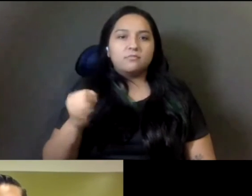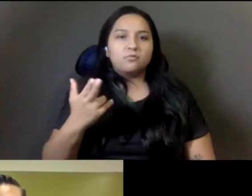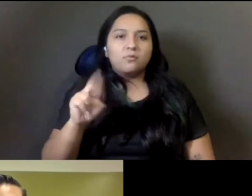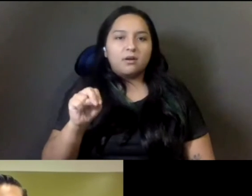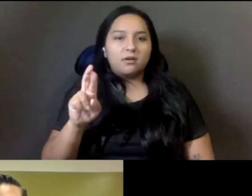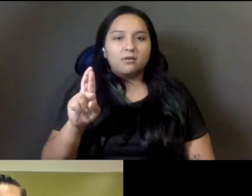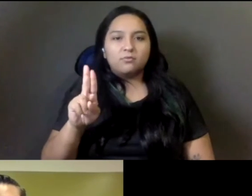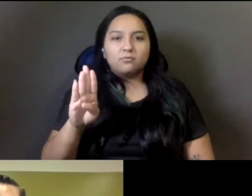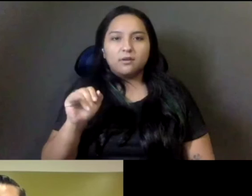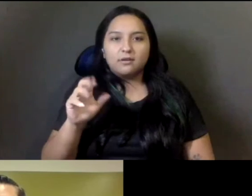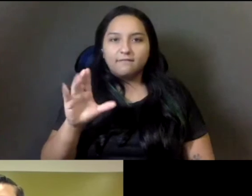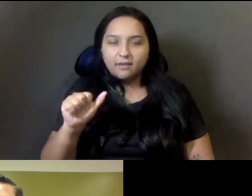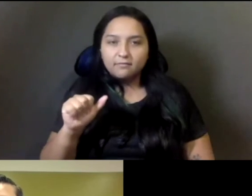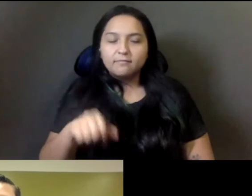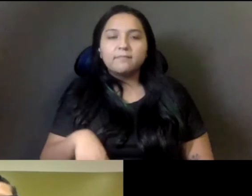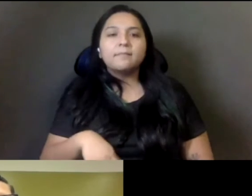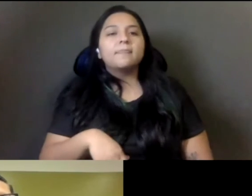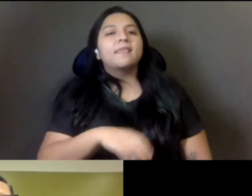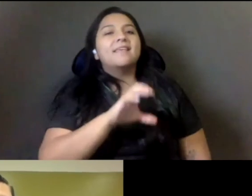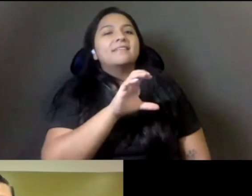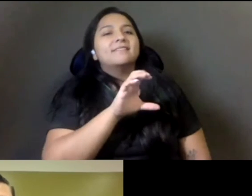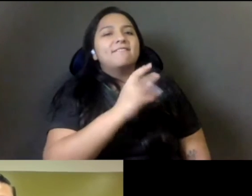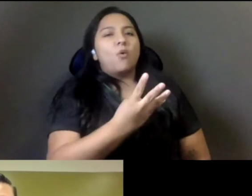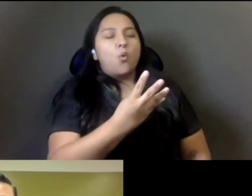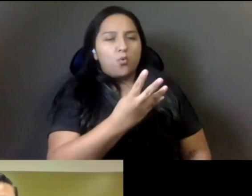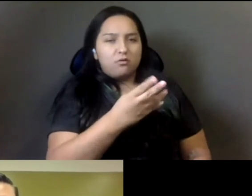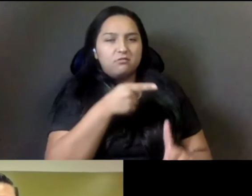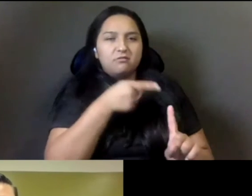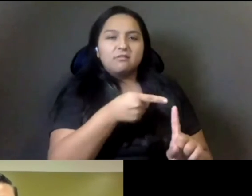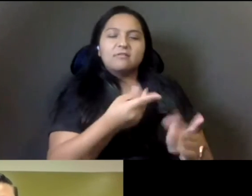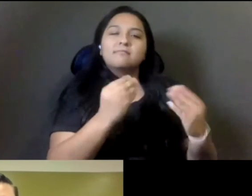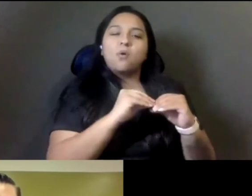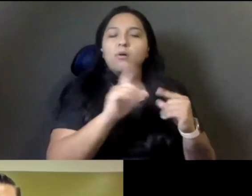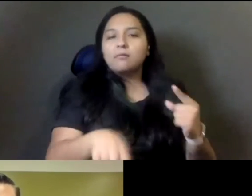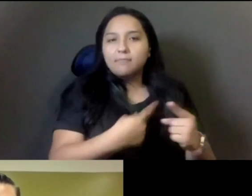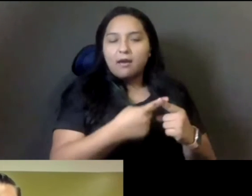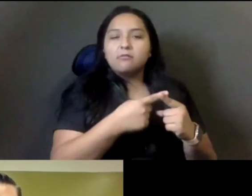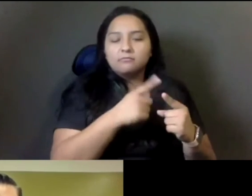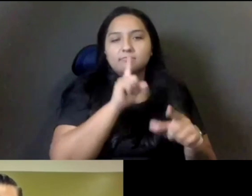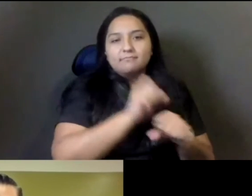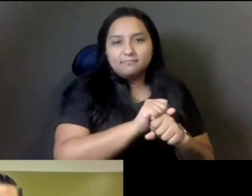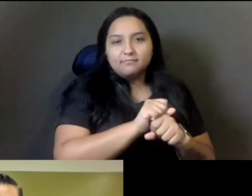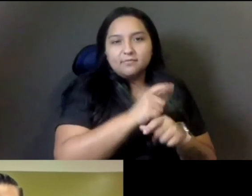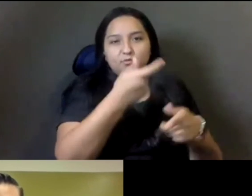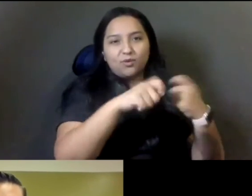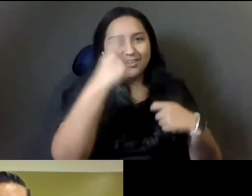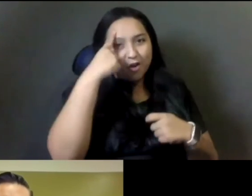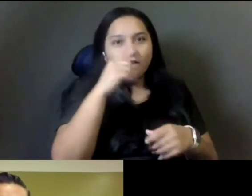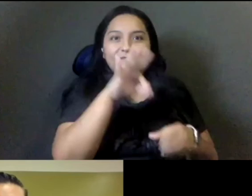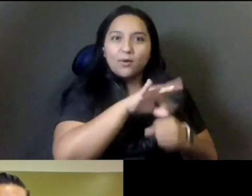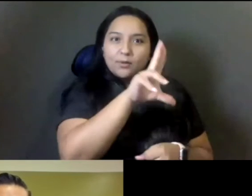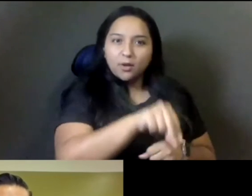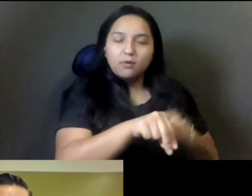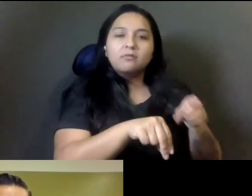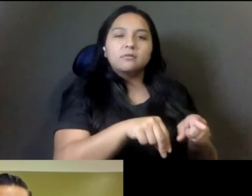you can do more work and talk about actual no on the recall. We're going to hear from Gina Moore from NARAL Pro-Choice California, and Lindsay Hopkins and